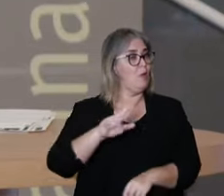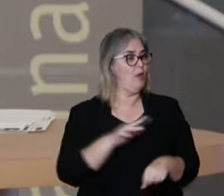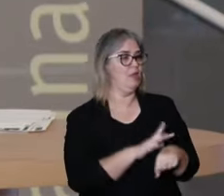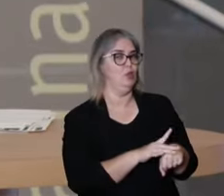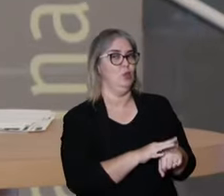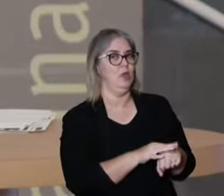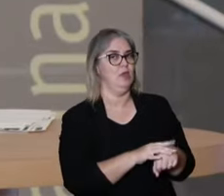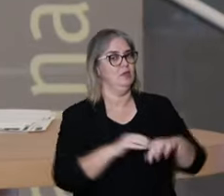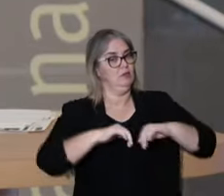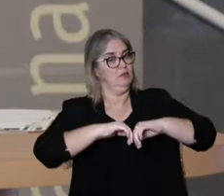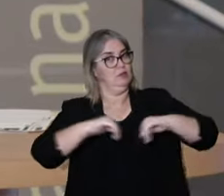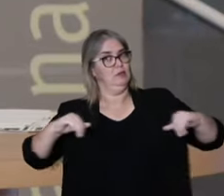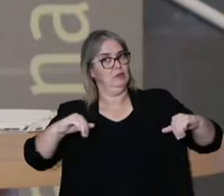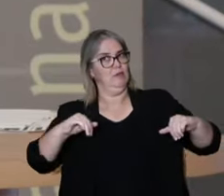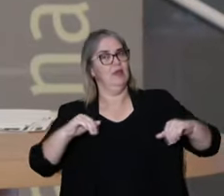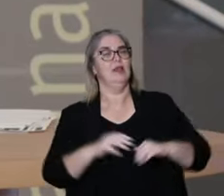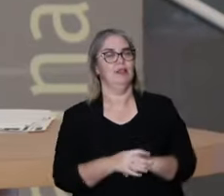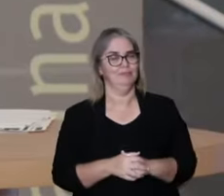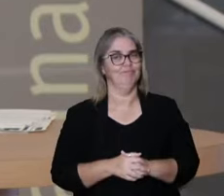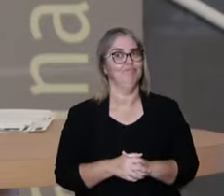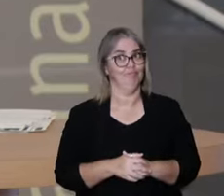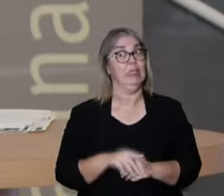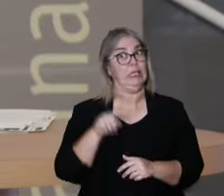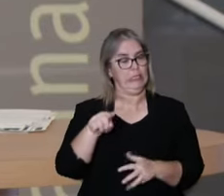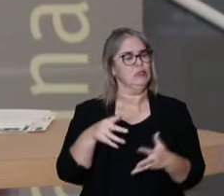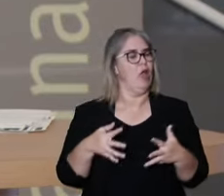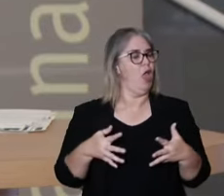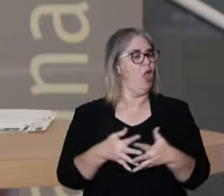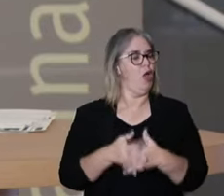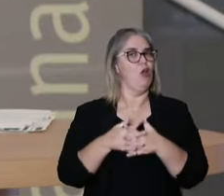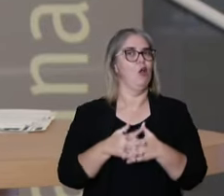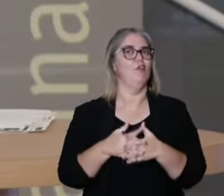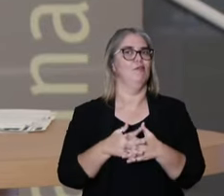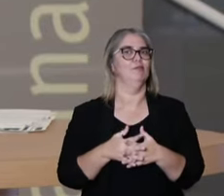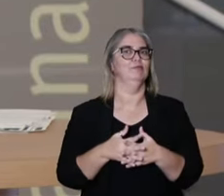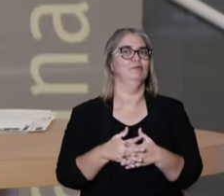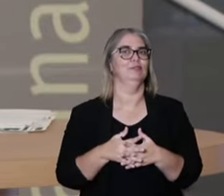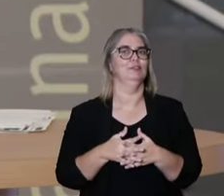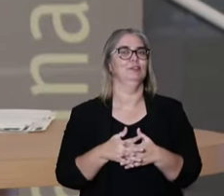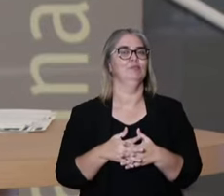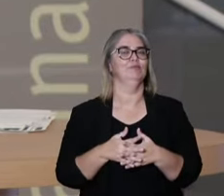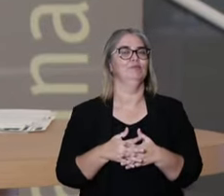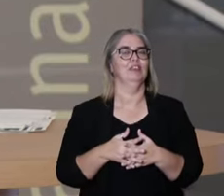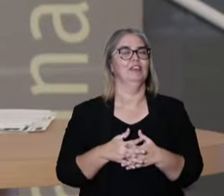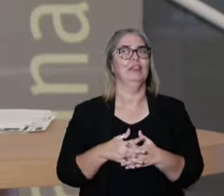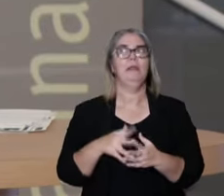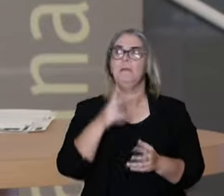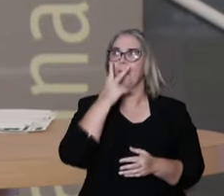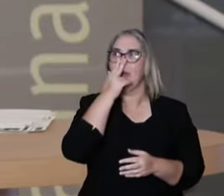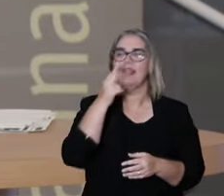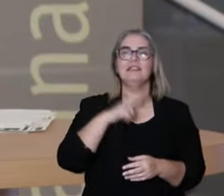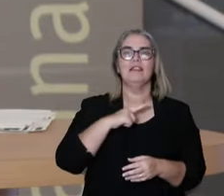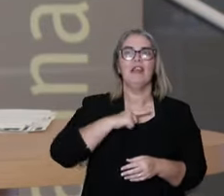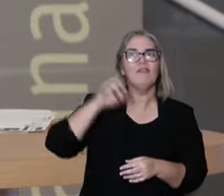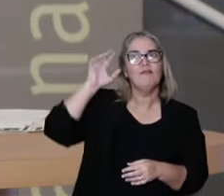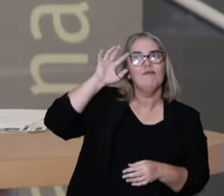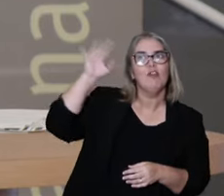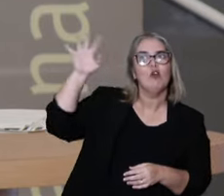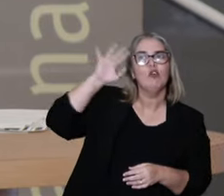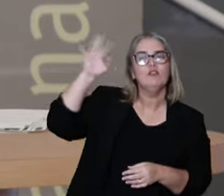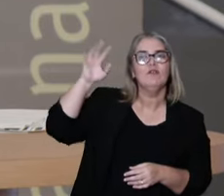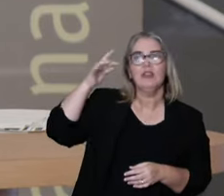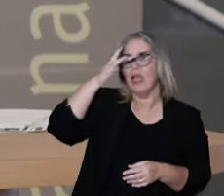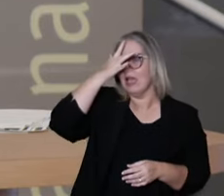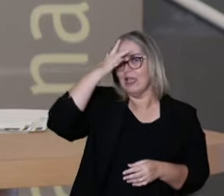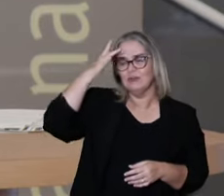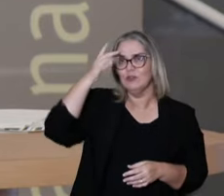This is also a challenge. It's a philosophical fundament that's in the root